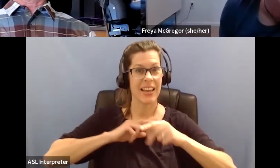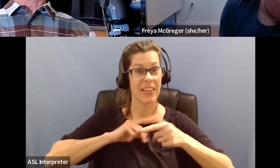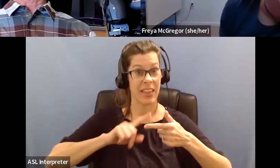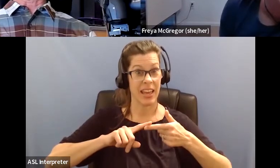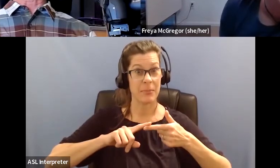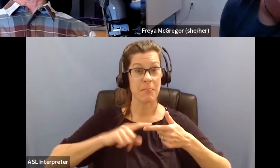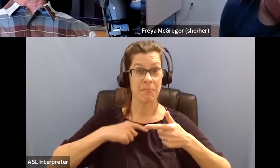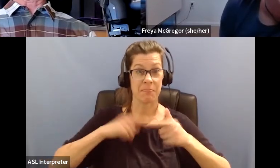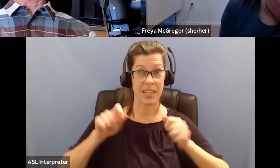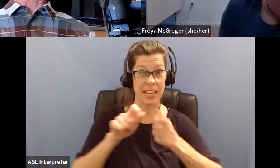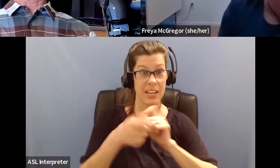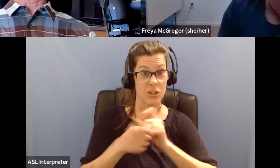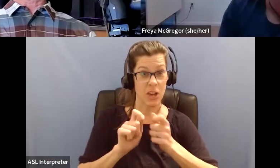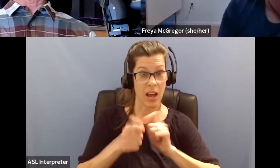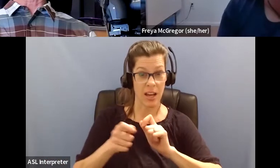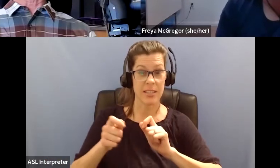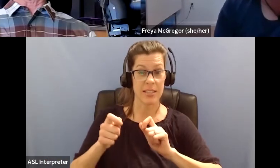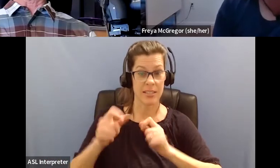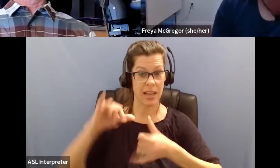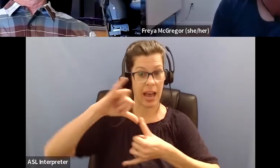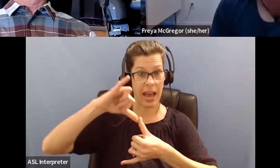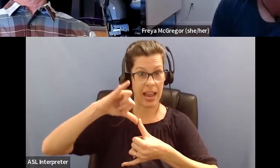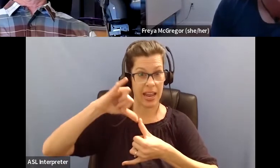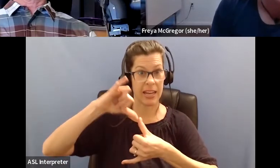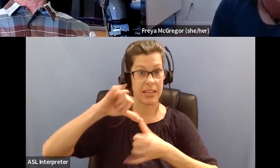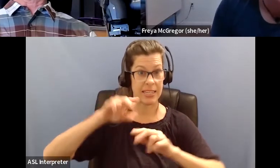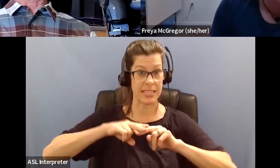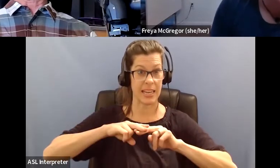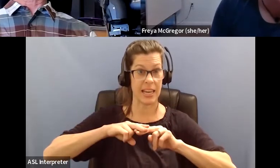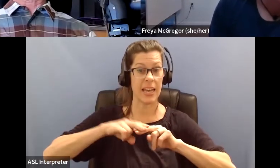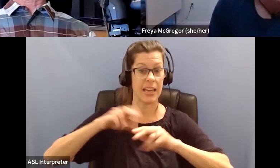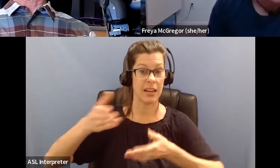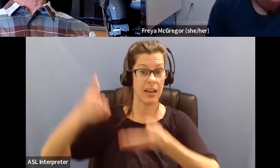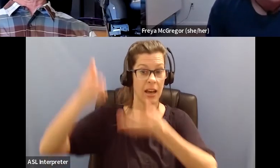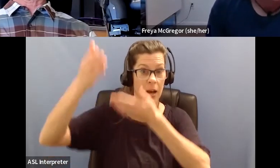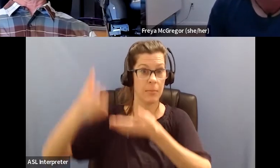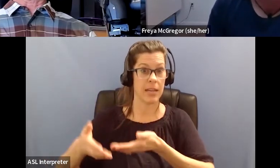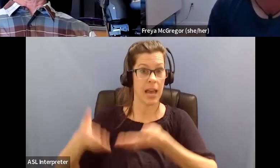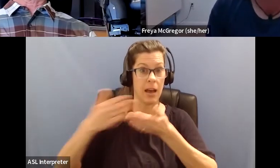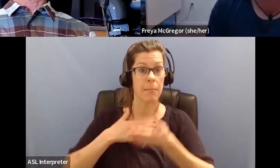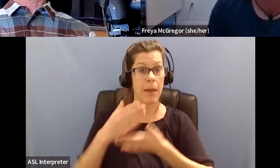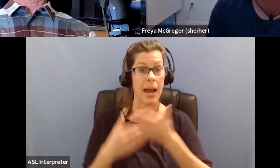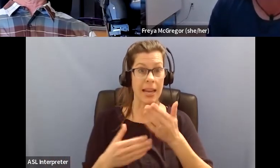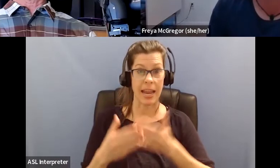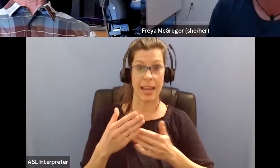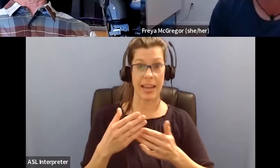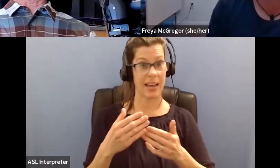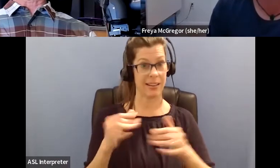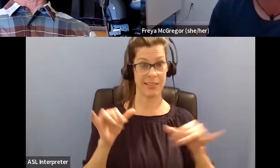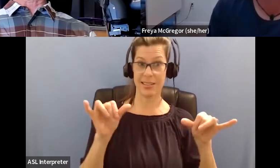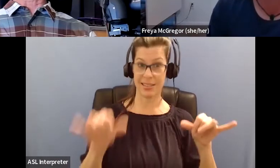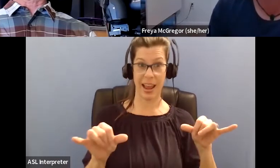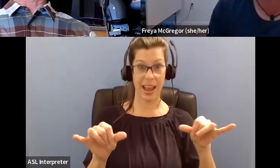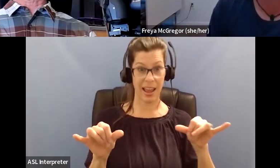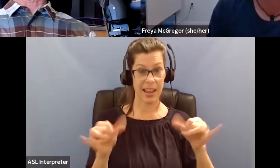adjust the height, and I could bird by sitting. And my hands would never have to be anywhere above my knee level,